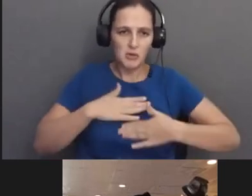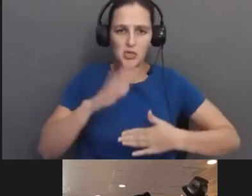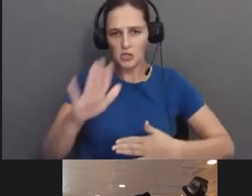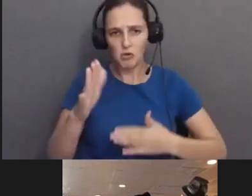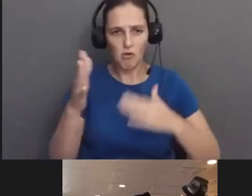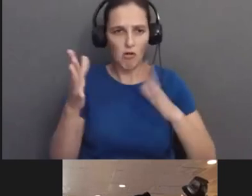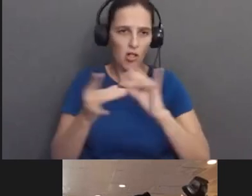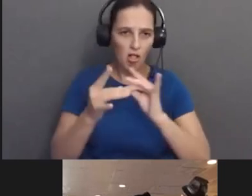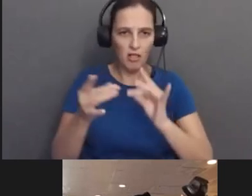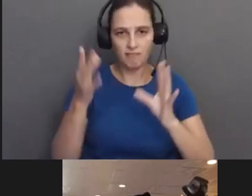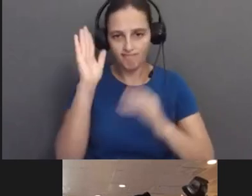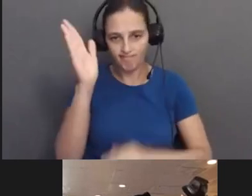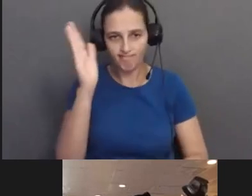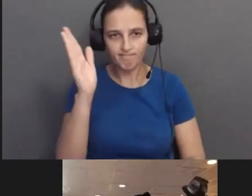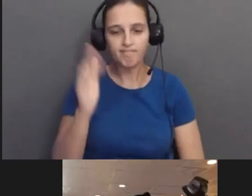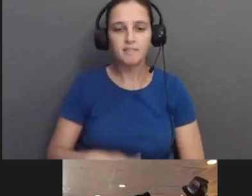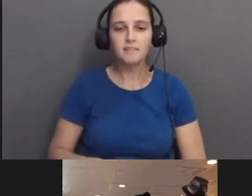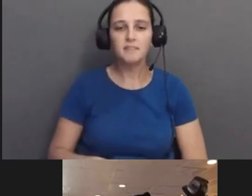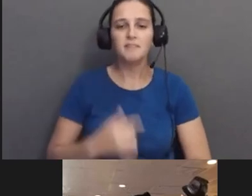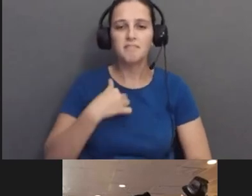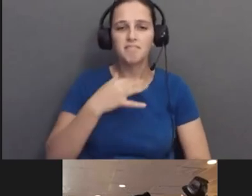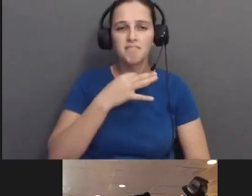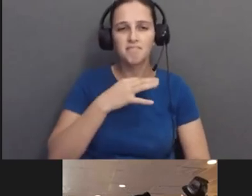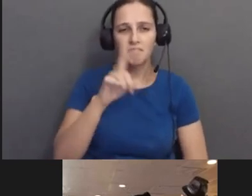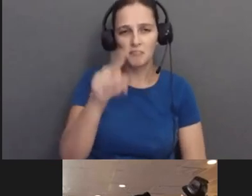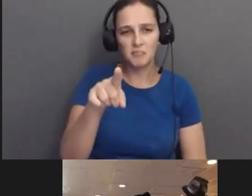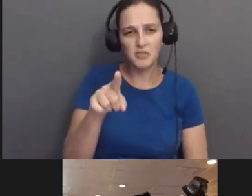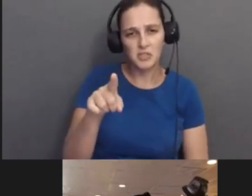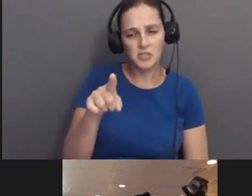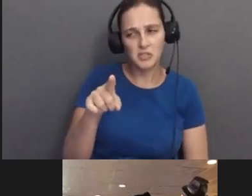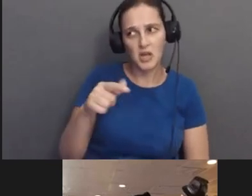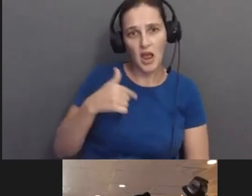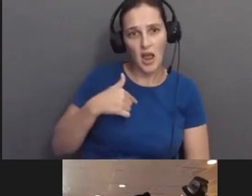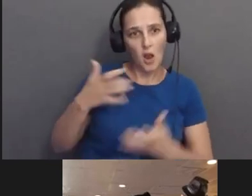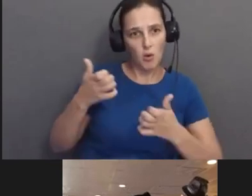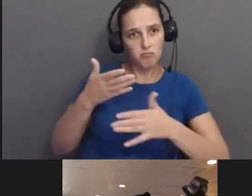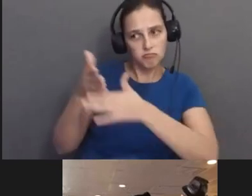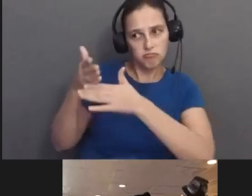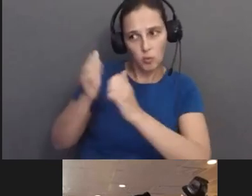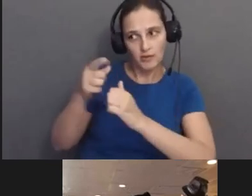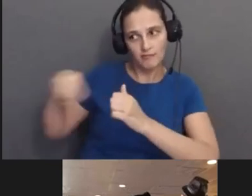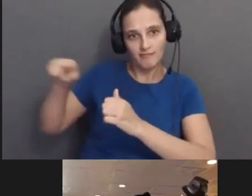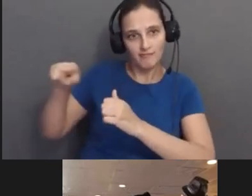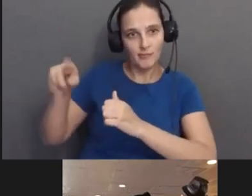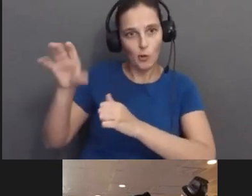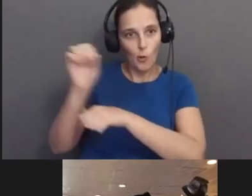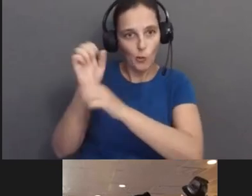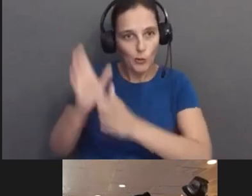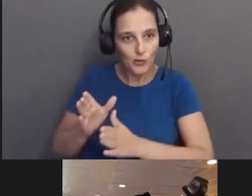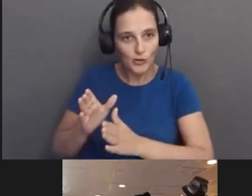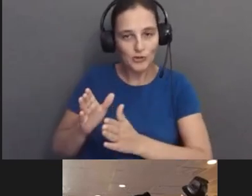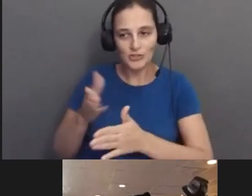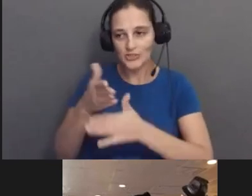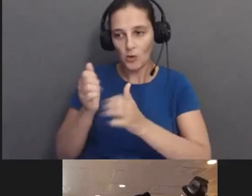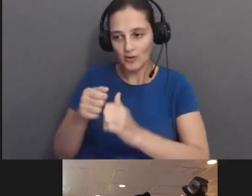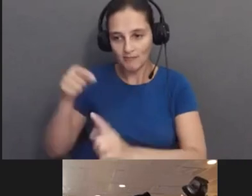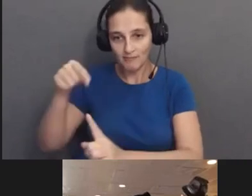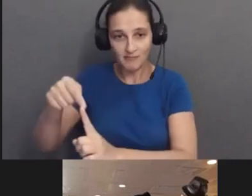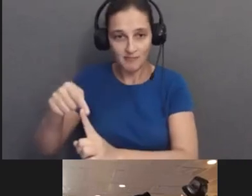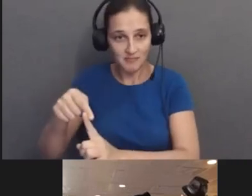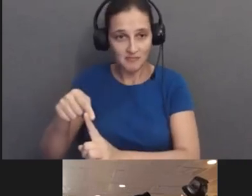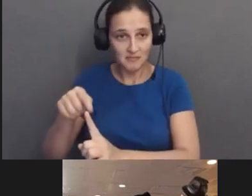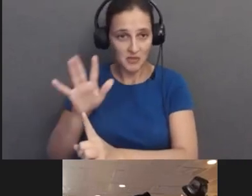my question to you is, just so I can share with some of my colleagues and with this specific parent, can you make your slides